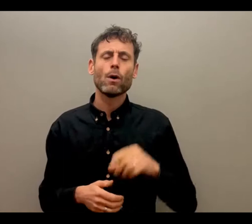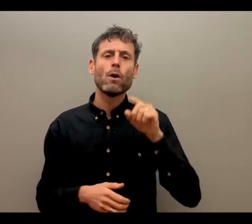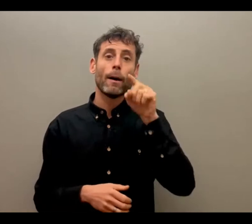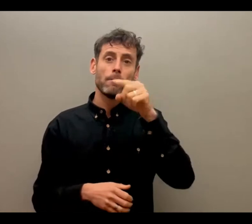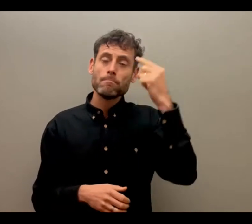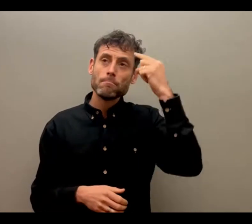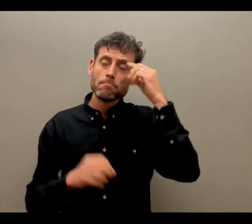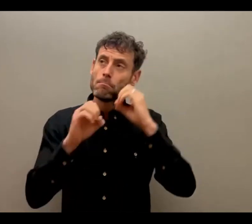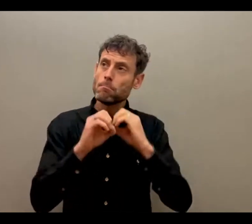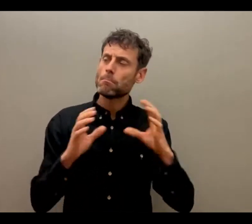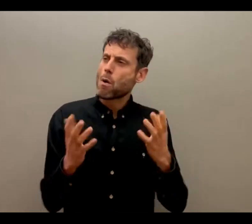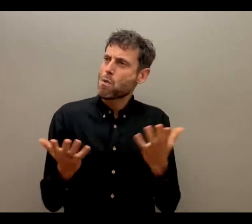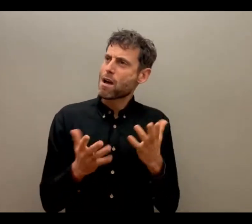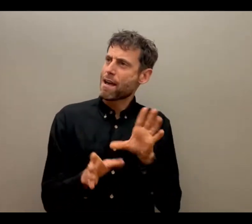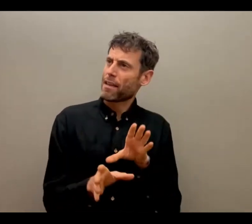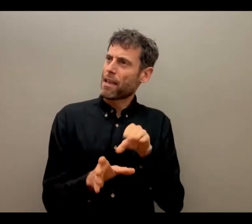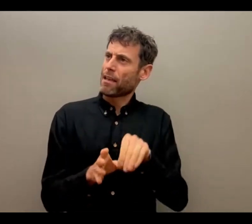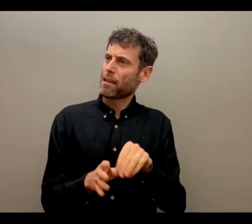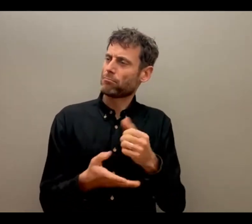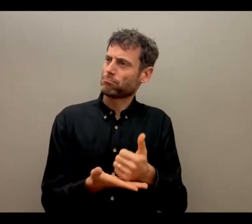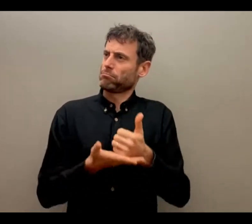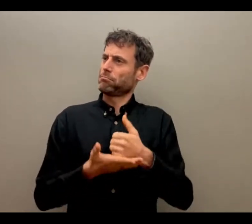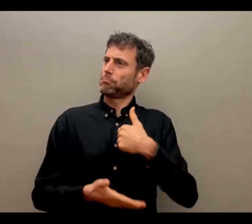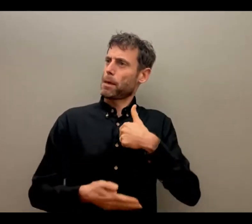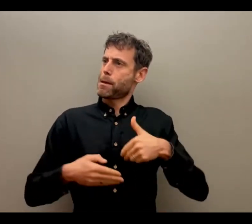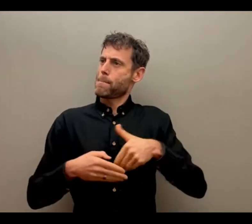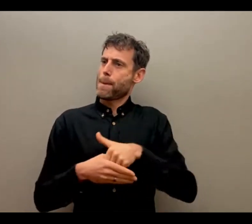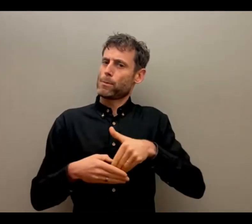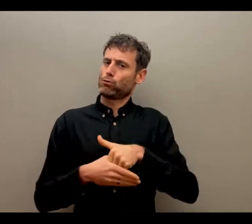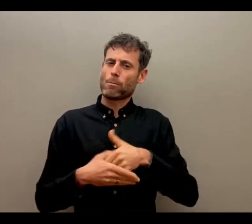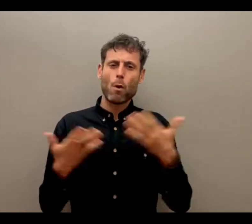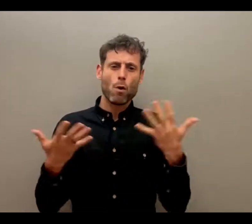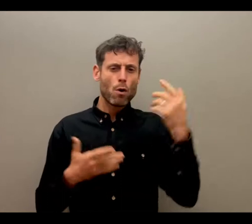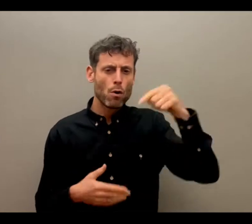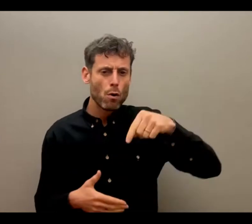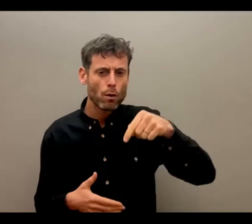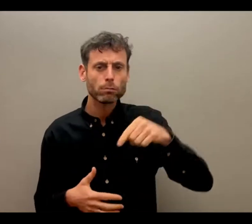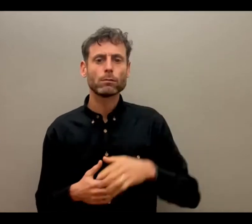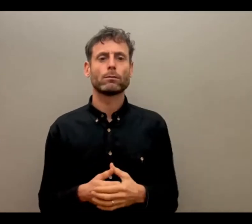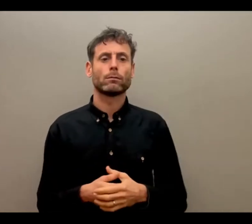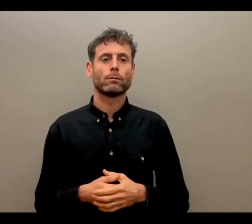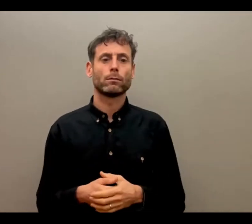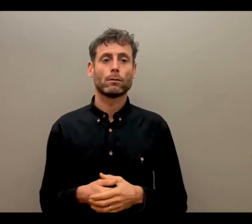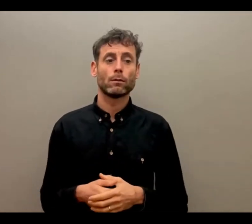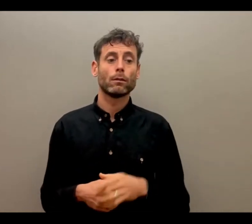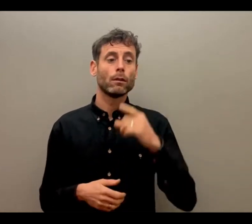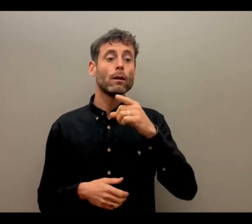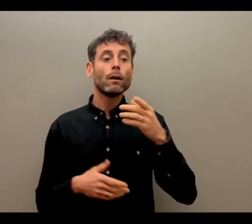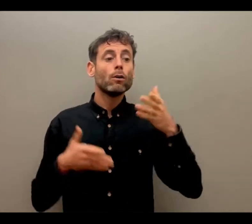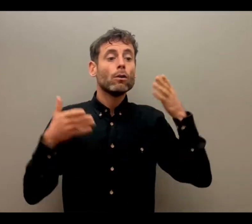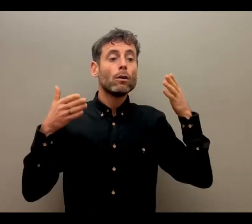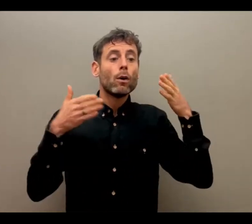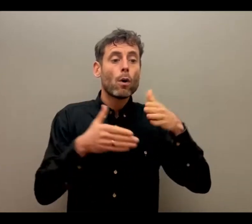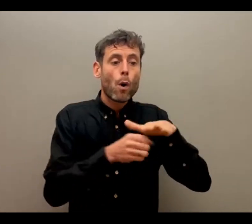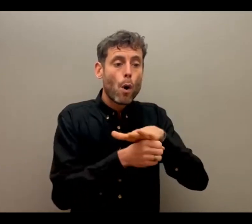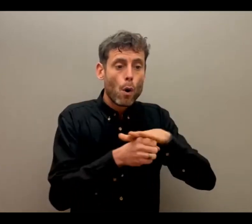And which of the CHS foci focuses, localization, PSEAH, and disability